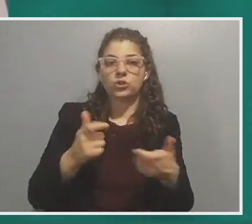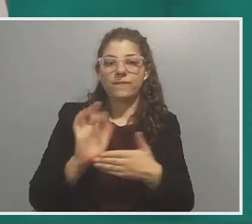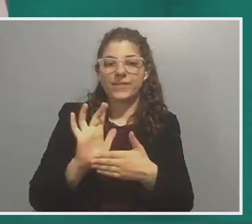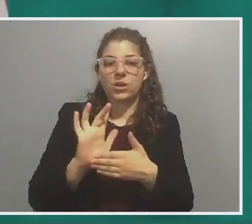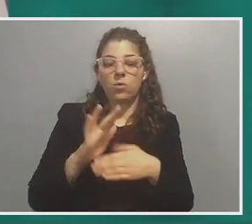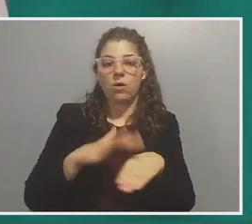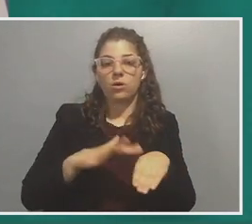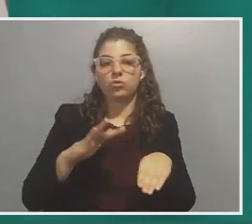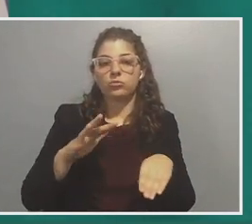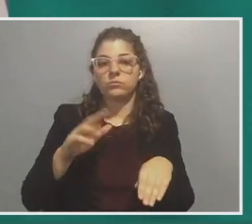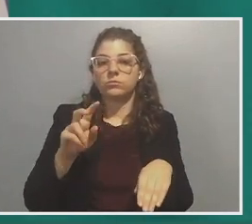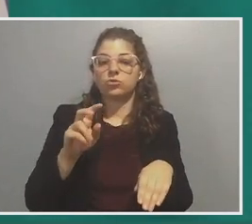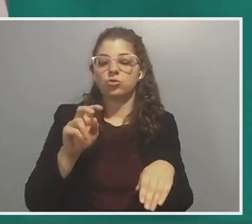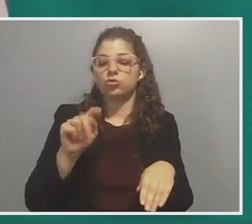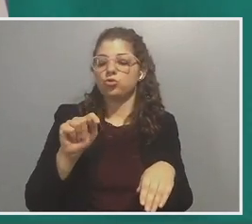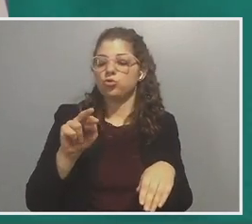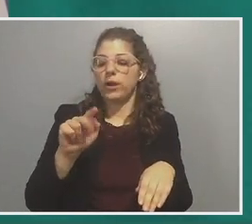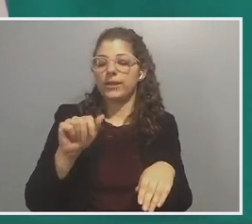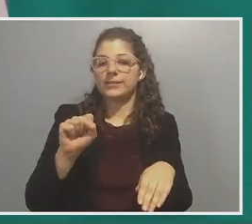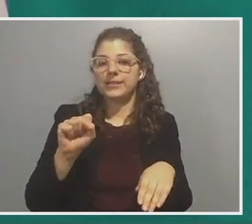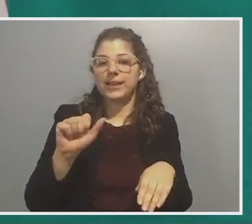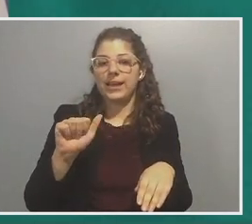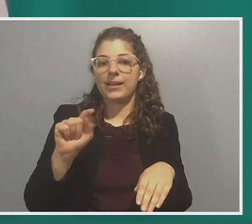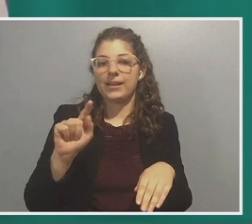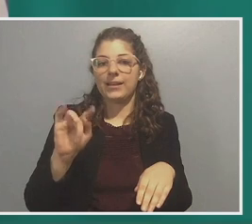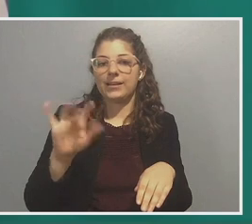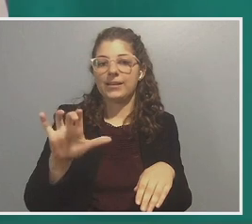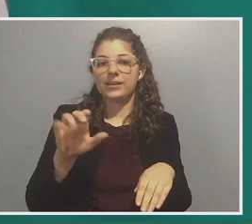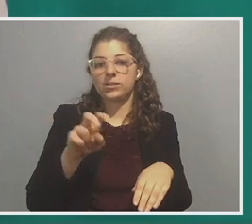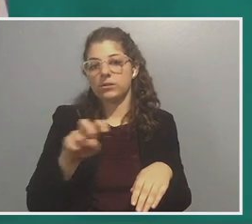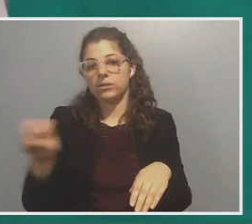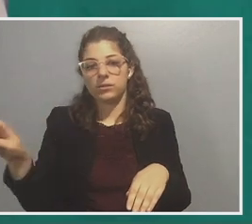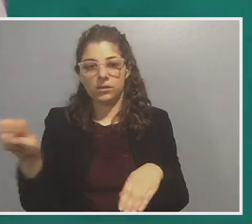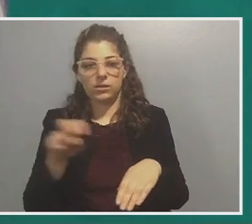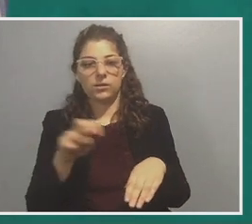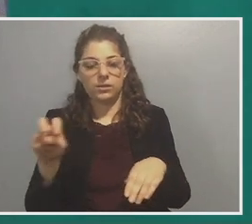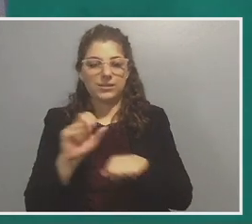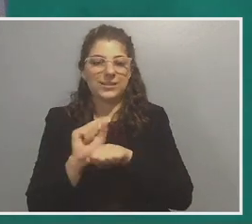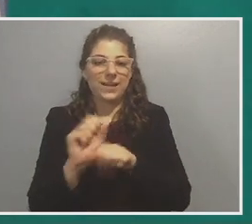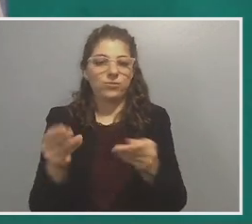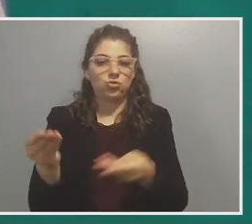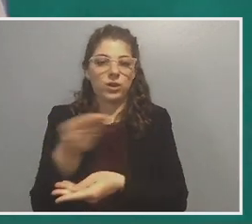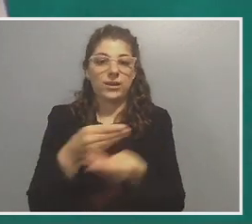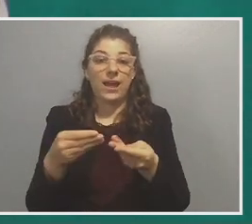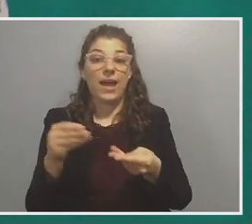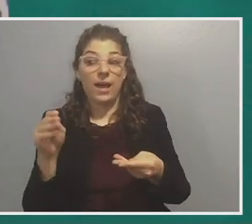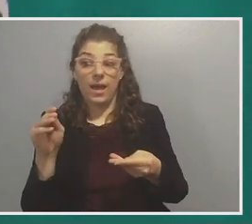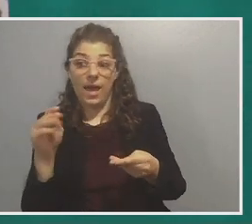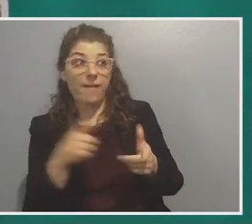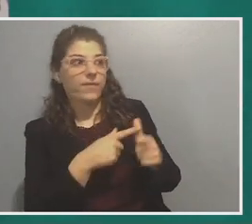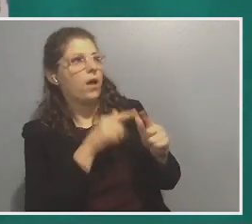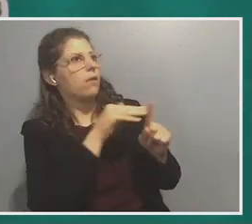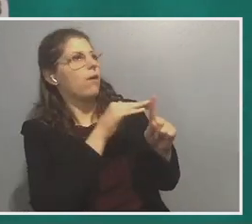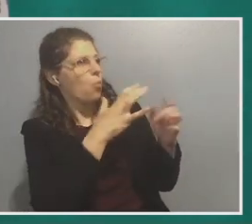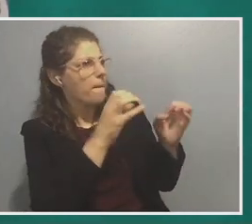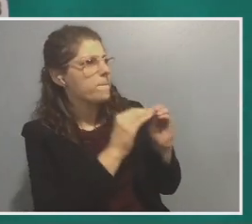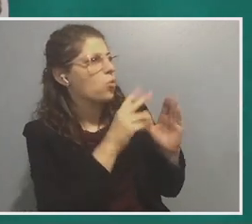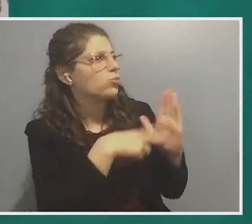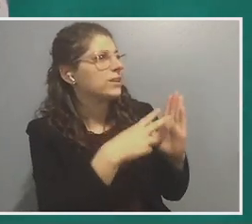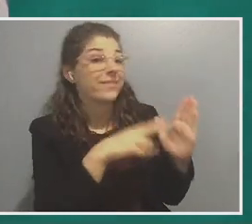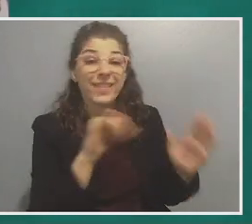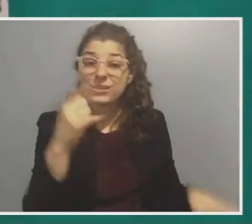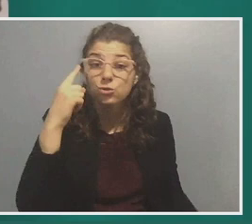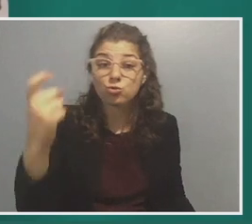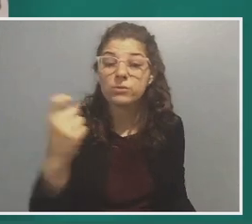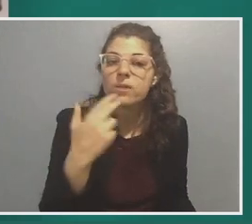transatlantic slave trade, and then asked her from addition to serve for some additional reading. Um, and that's the dream. That's the dream that a 13 year old watches that